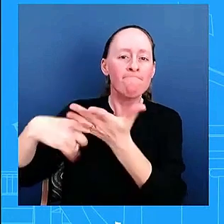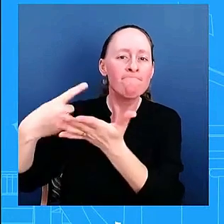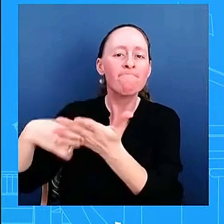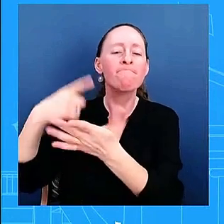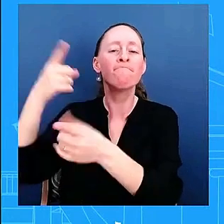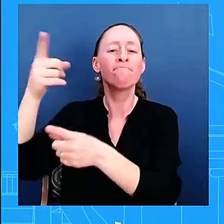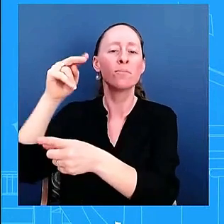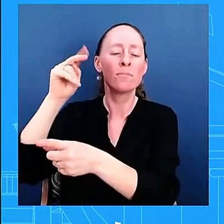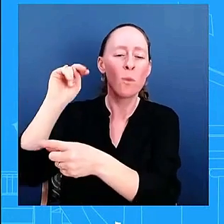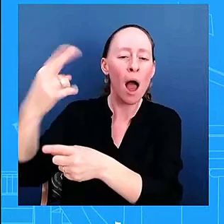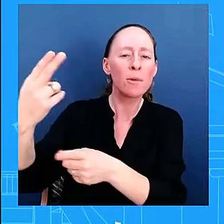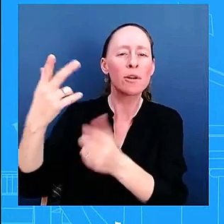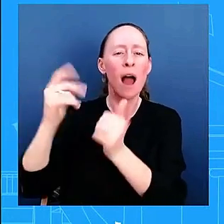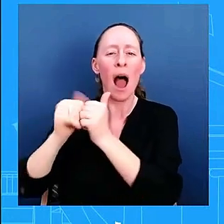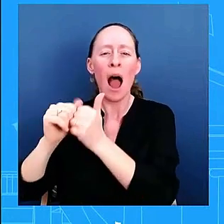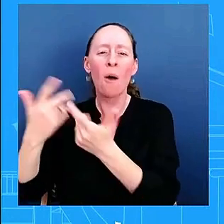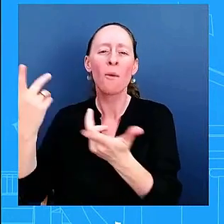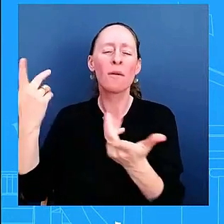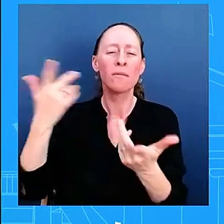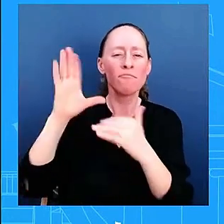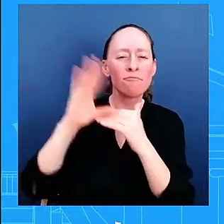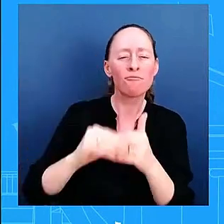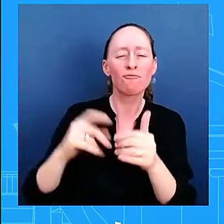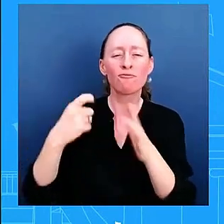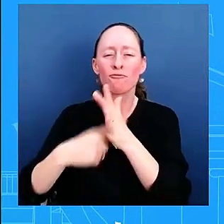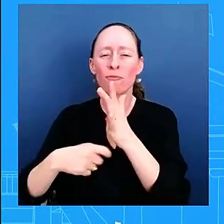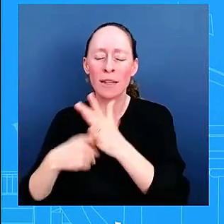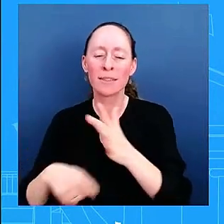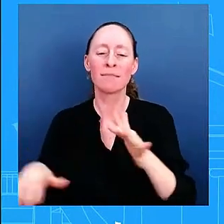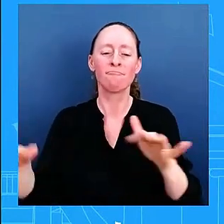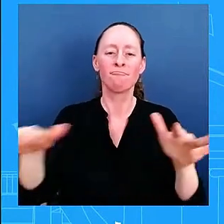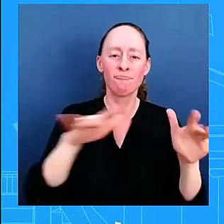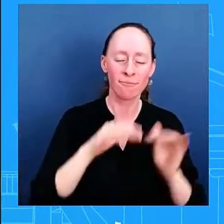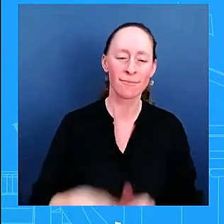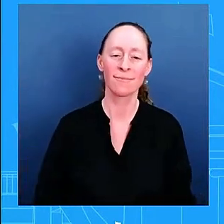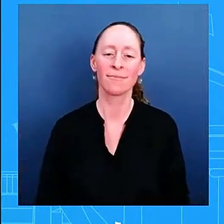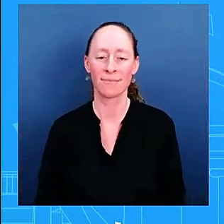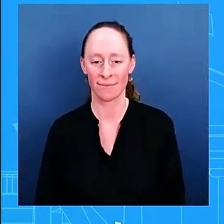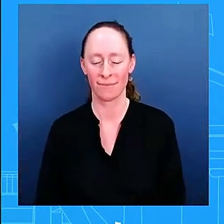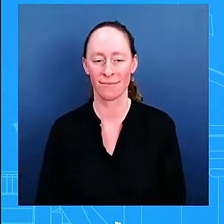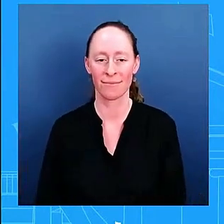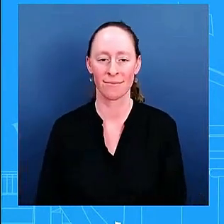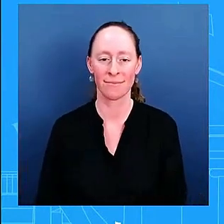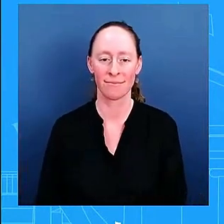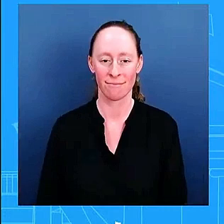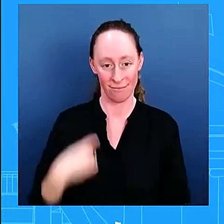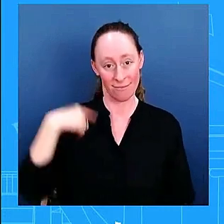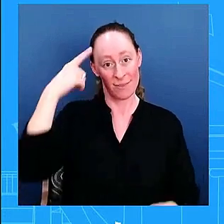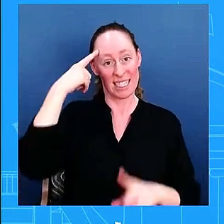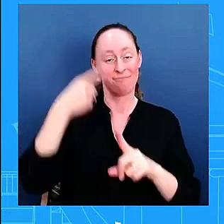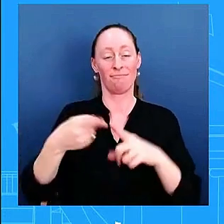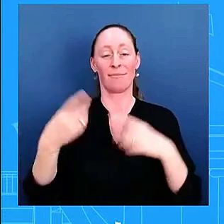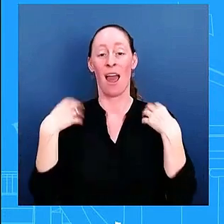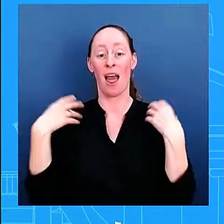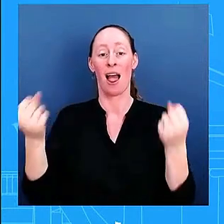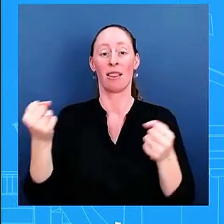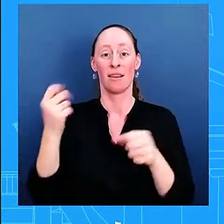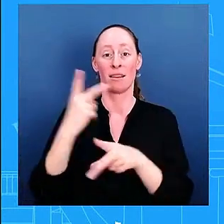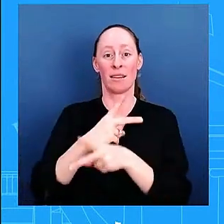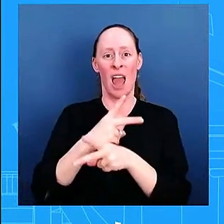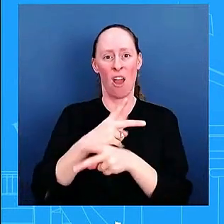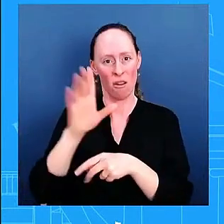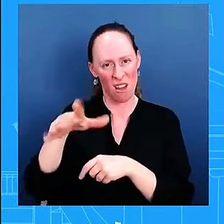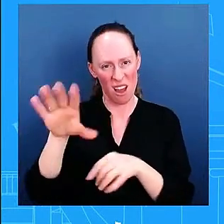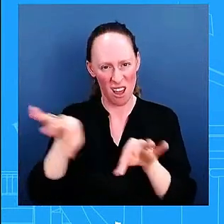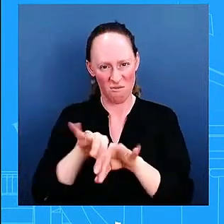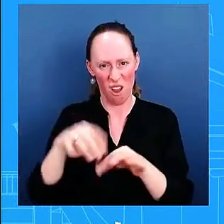work to do we understand uh this is when you think about health care this is incredibly important you heard the announcement that we just made on contraception making